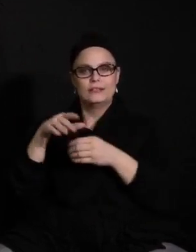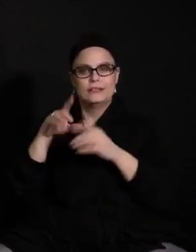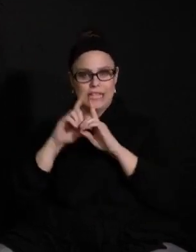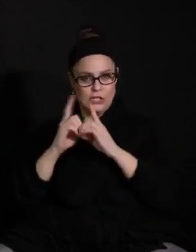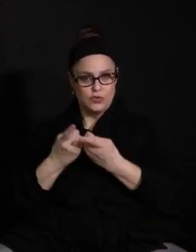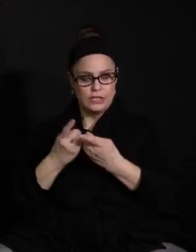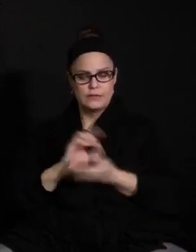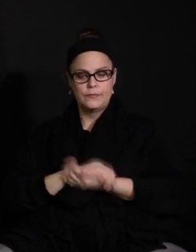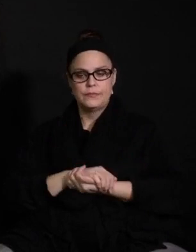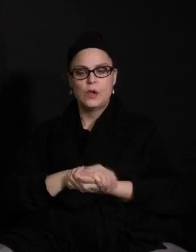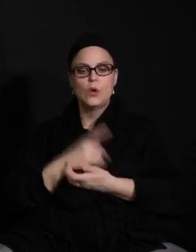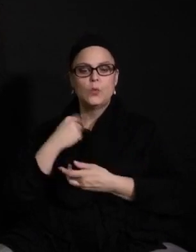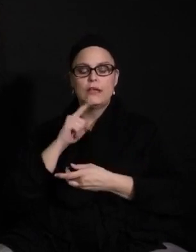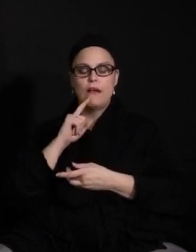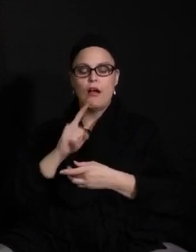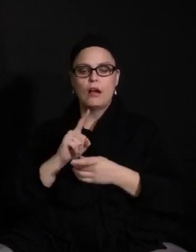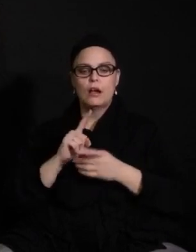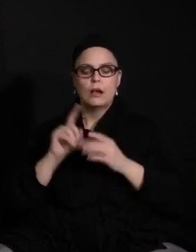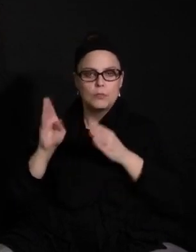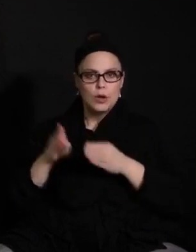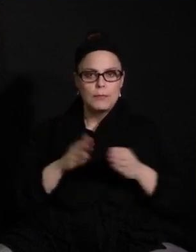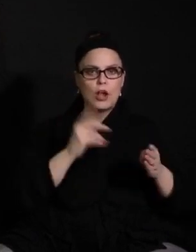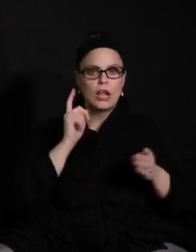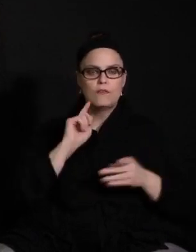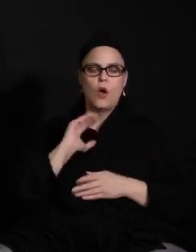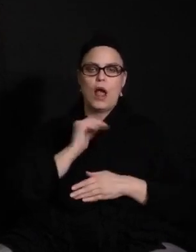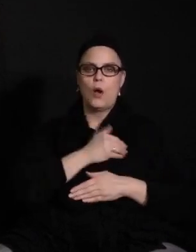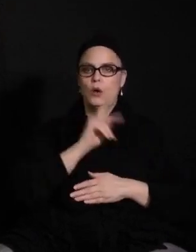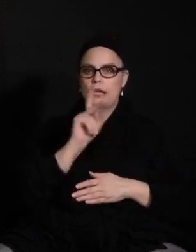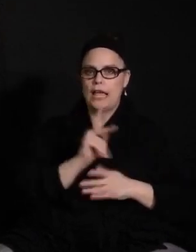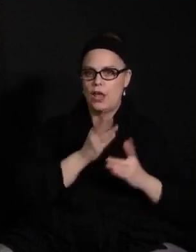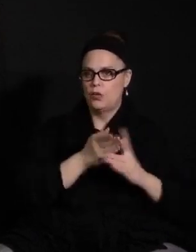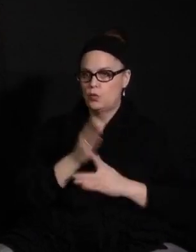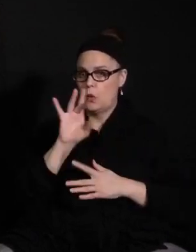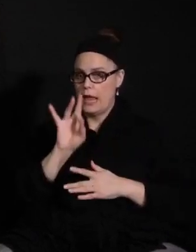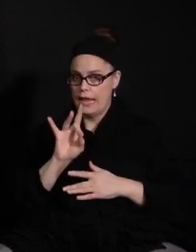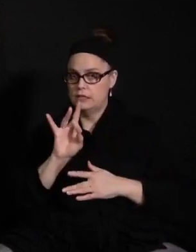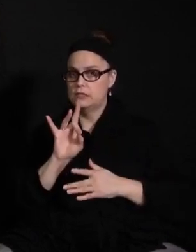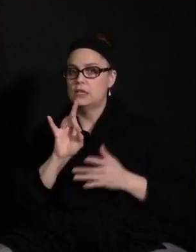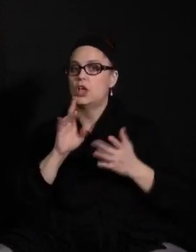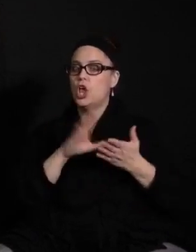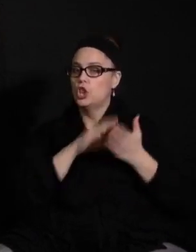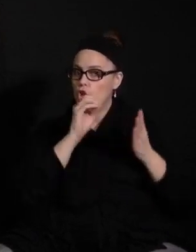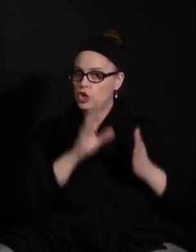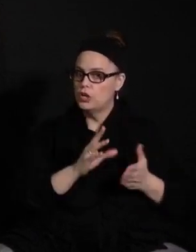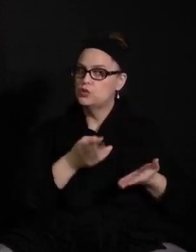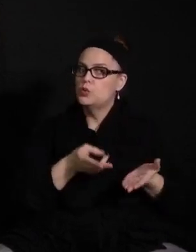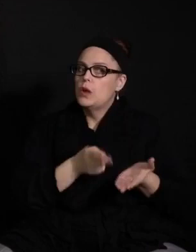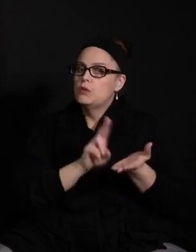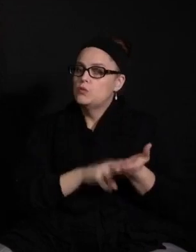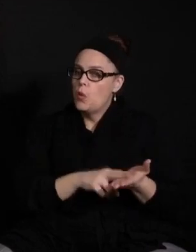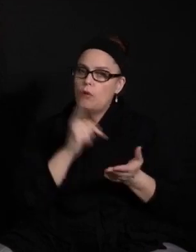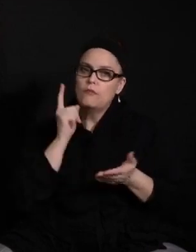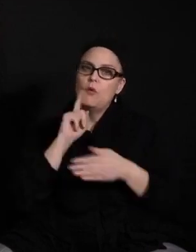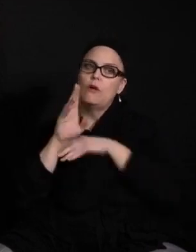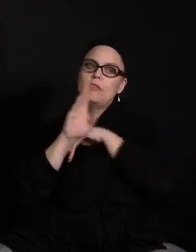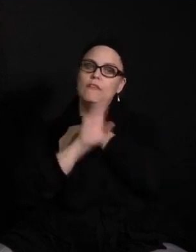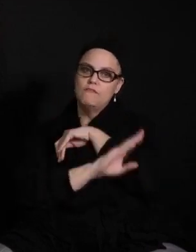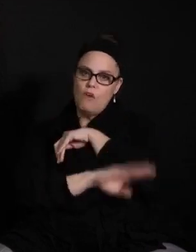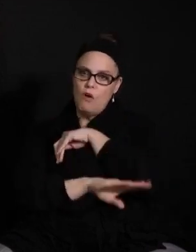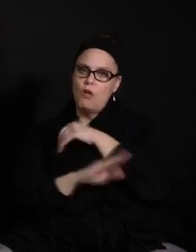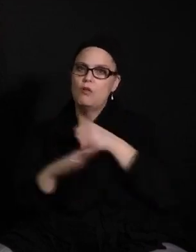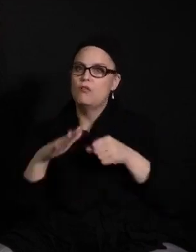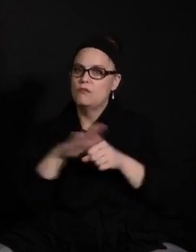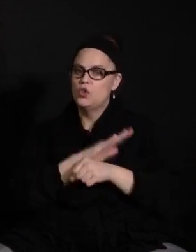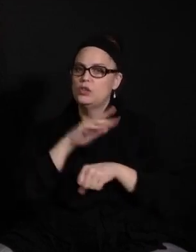for our K through 8 learners to be ready to enroll as they see fit for the fall in a